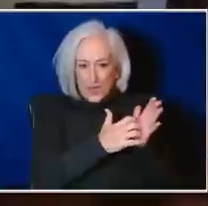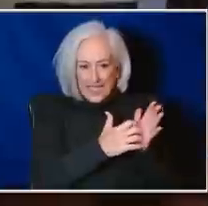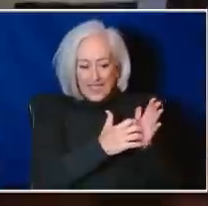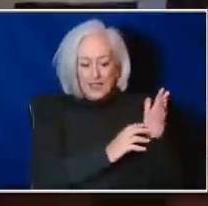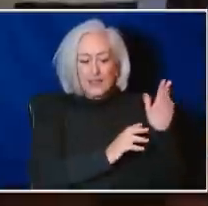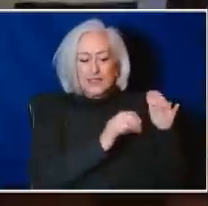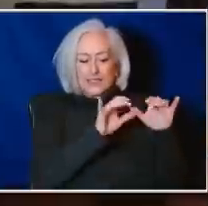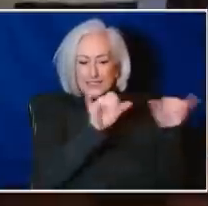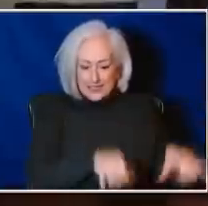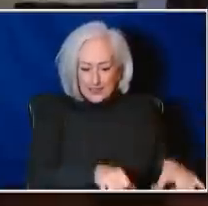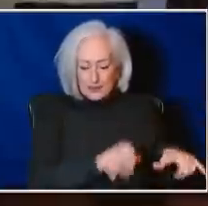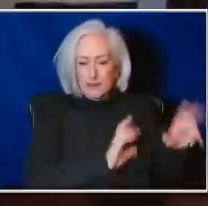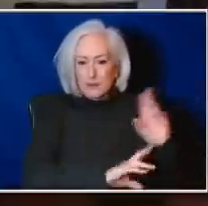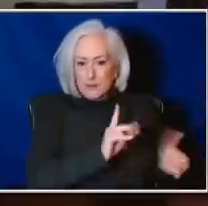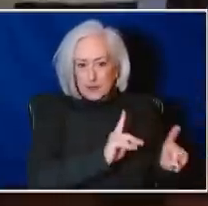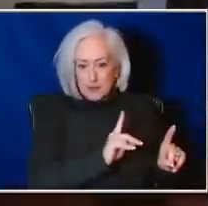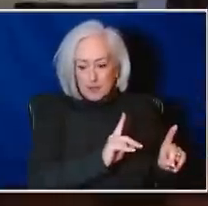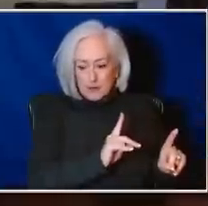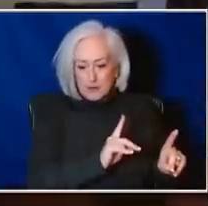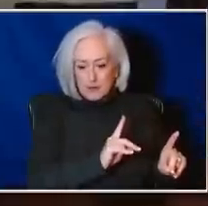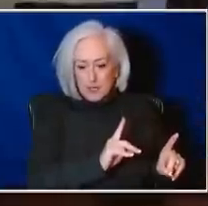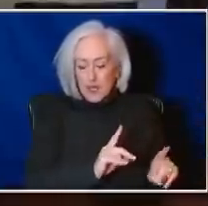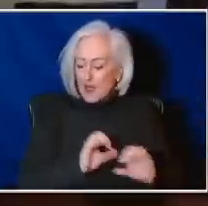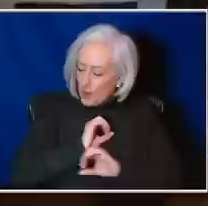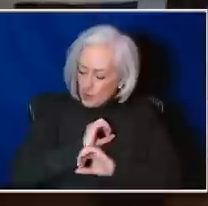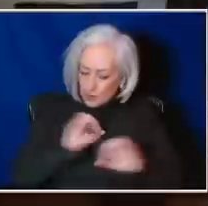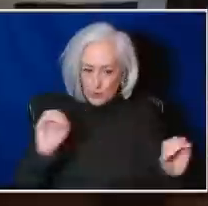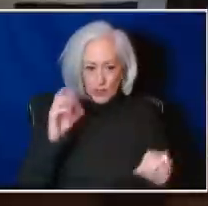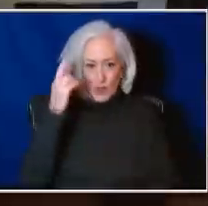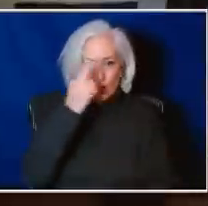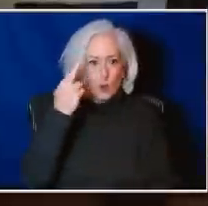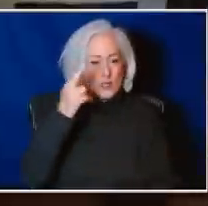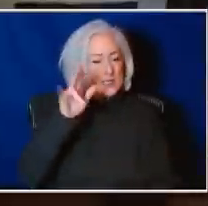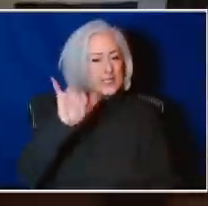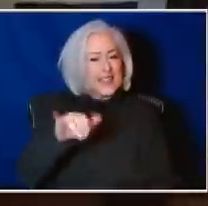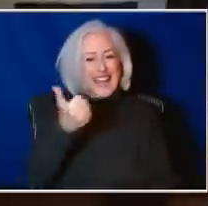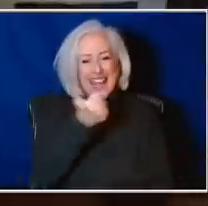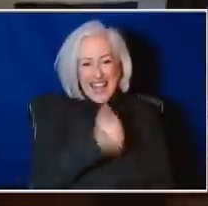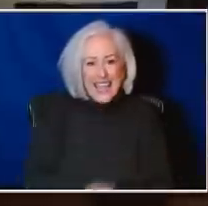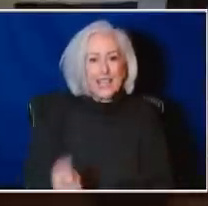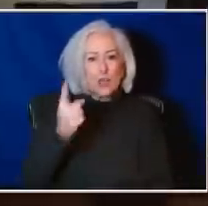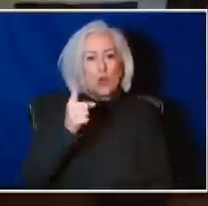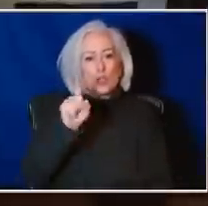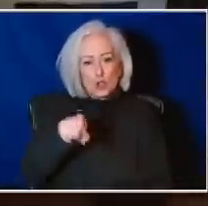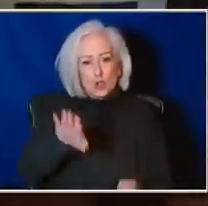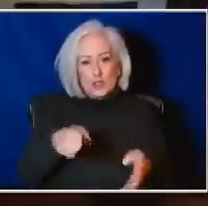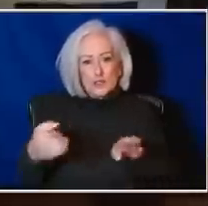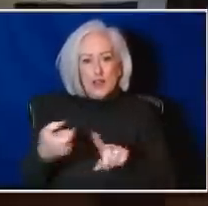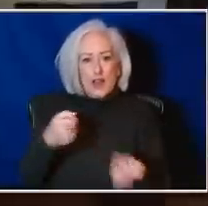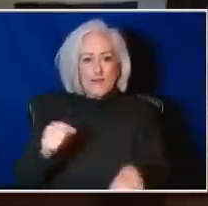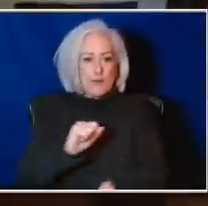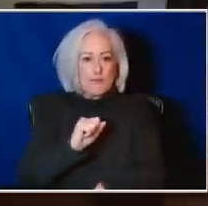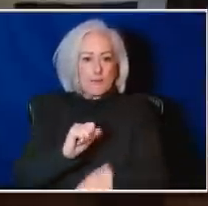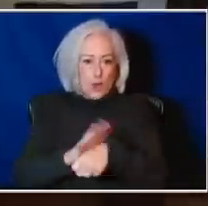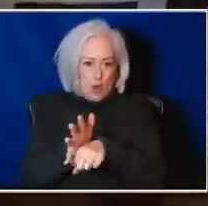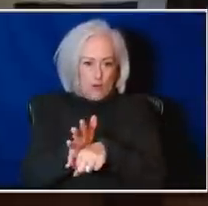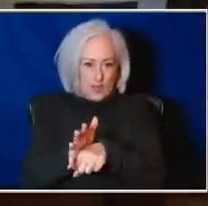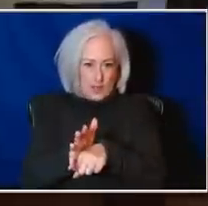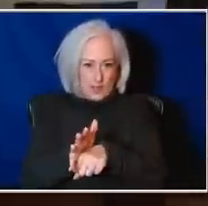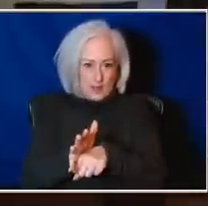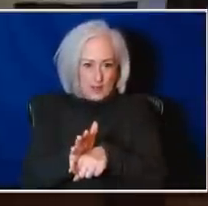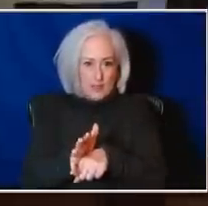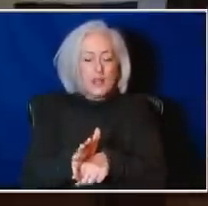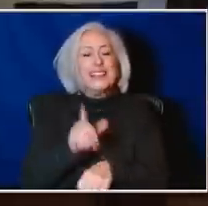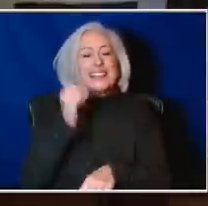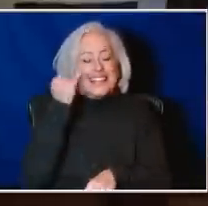that there is no reason today that anybody should die of COVID. Take the appropriate